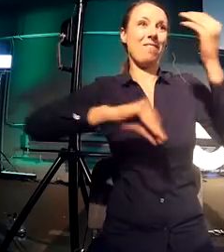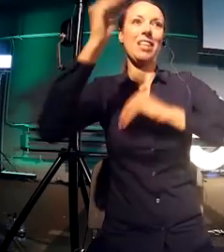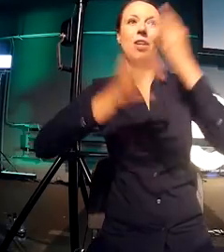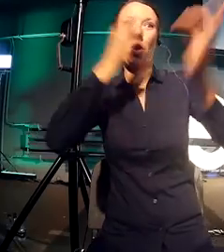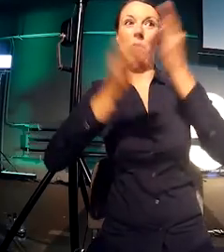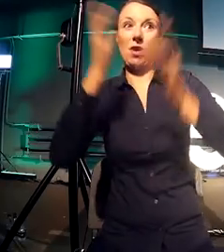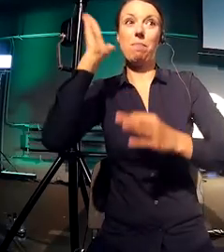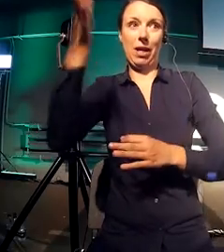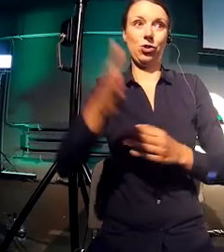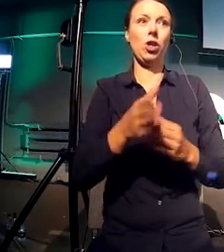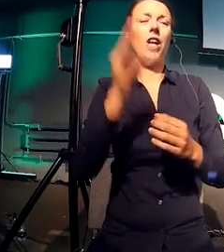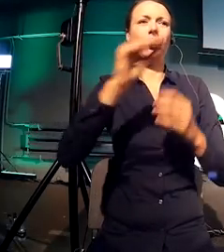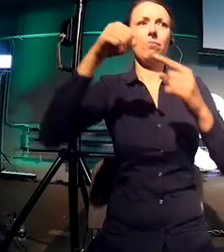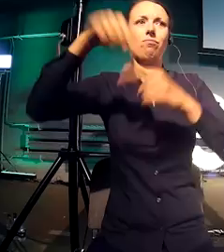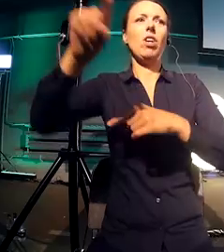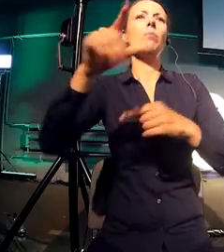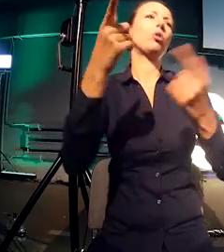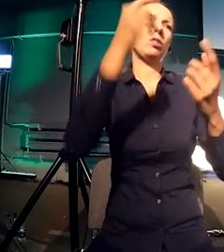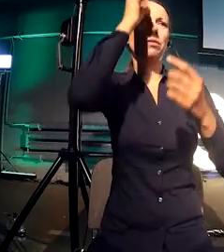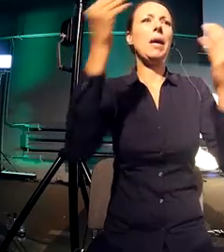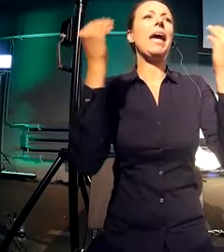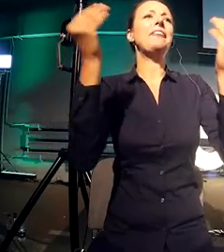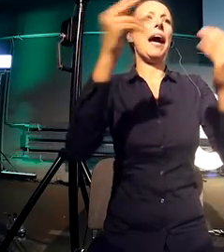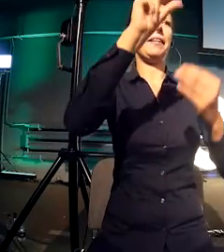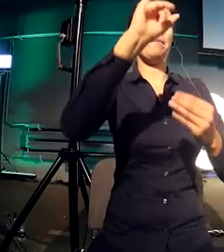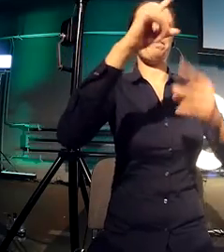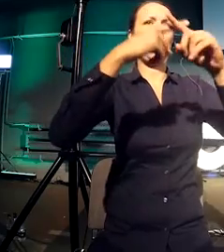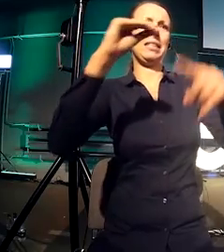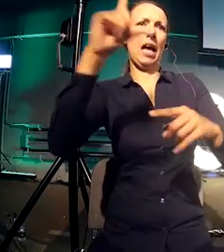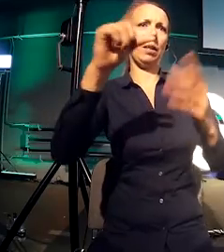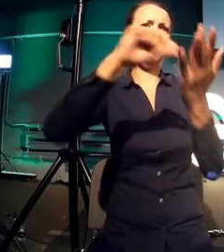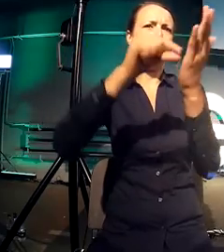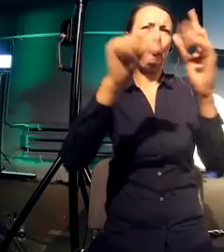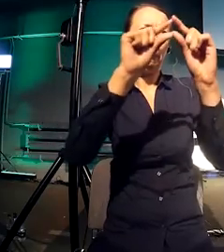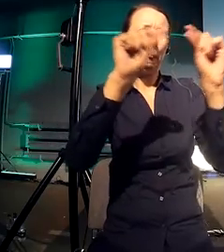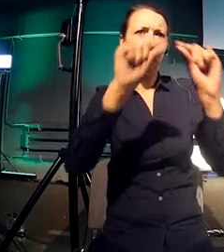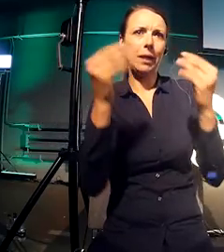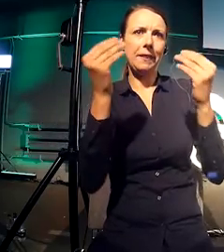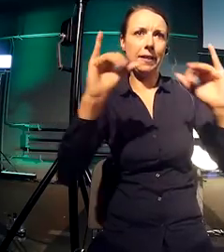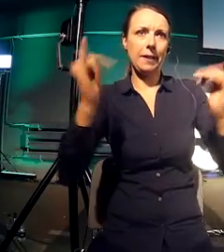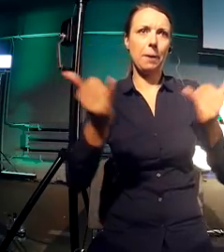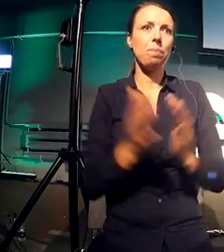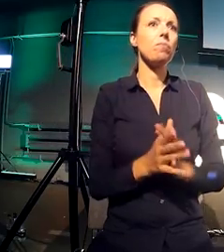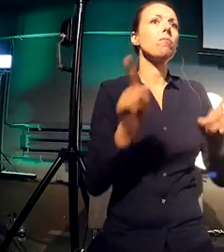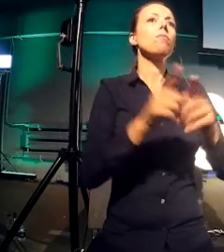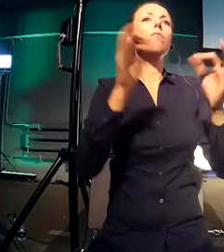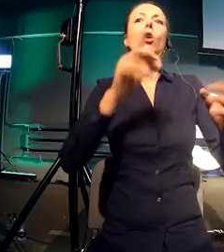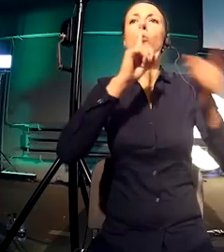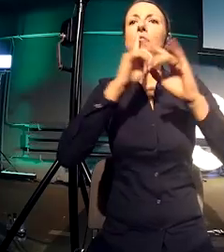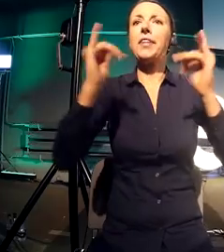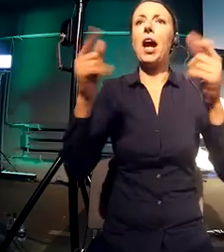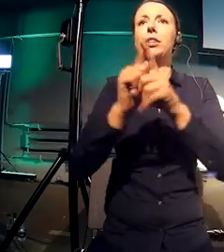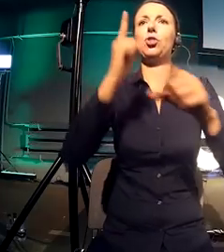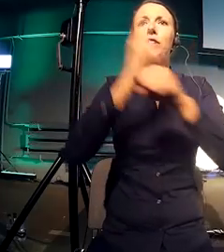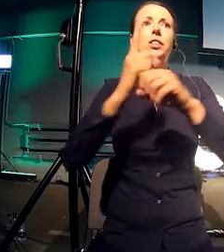agenda, we'll be talking about making design decisions, how we make design decisions, Fibonacci and